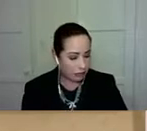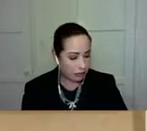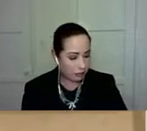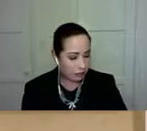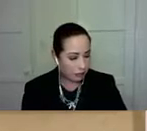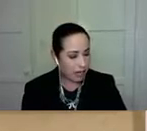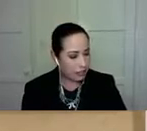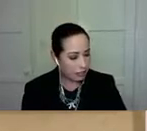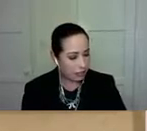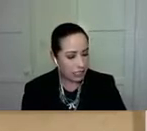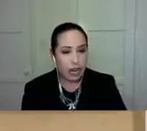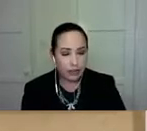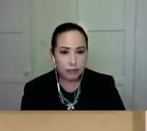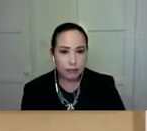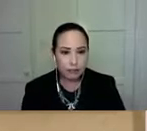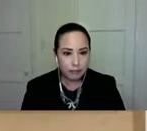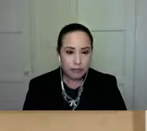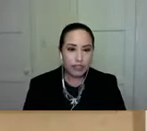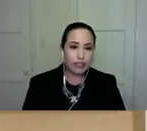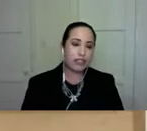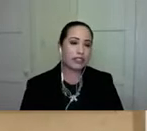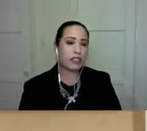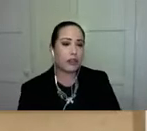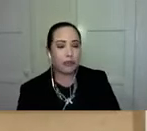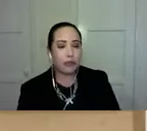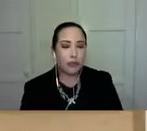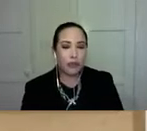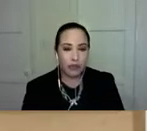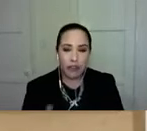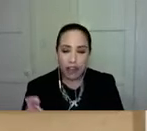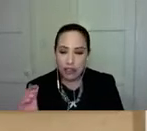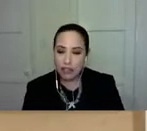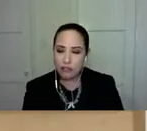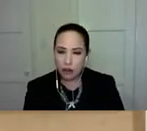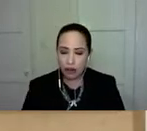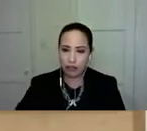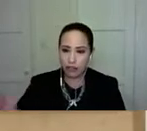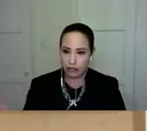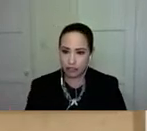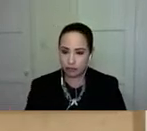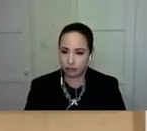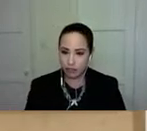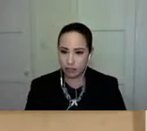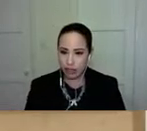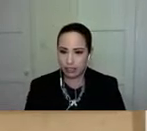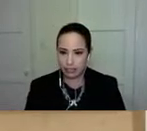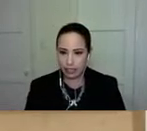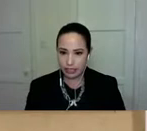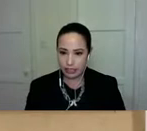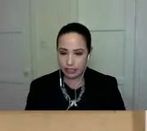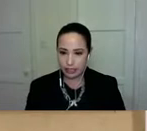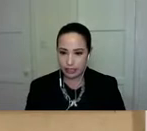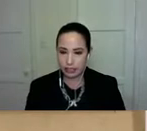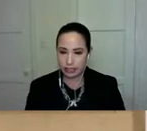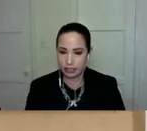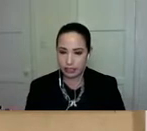1879 so and then the photo on the um very right side